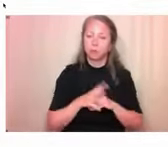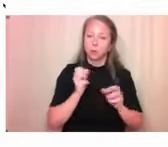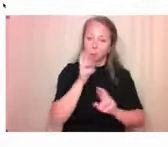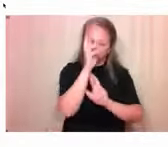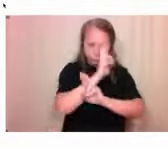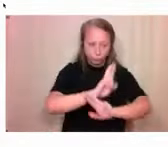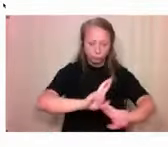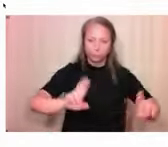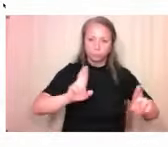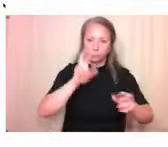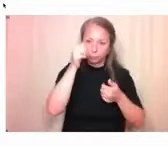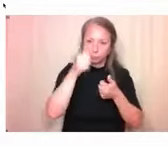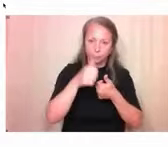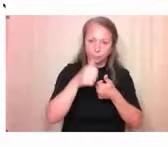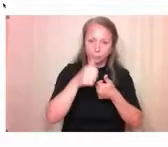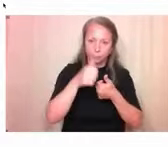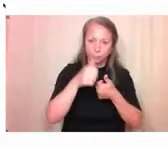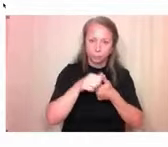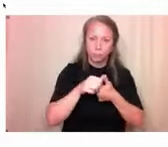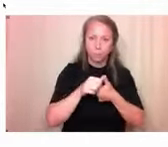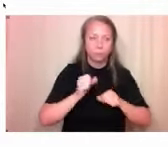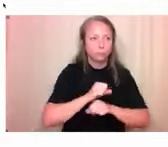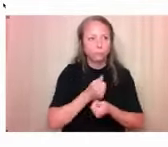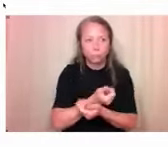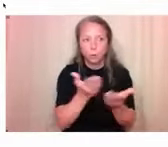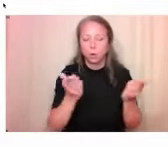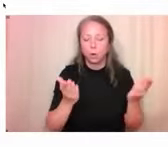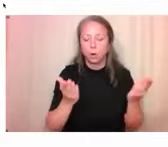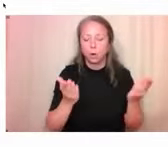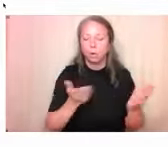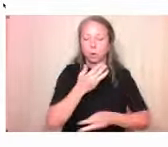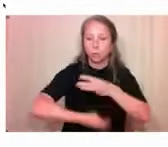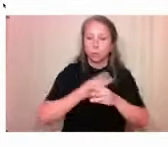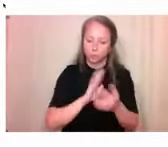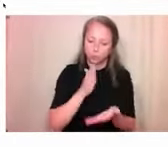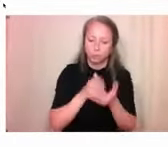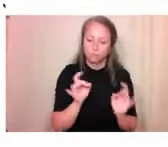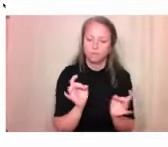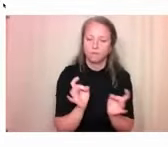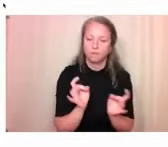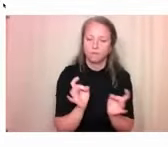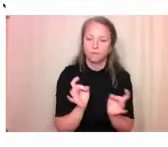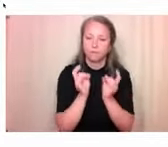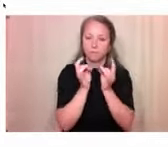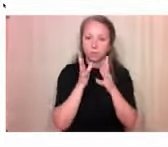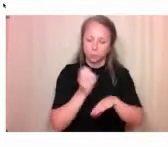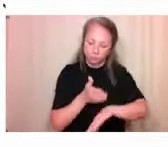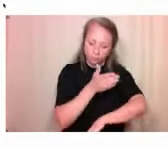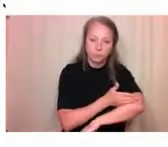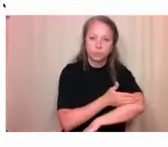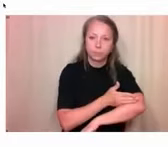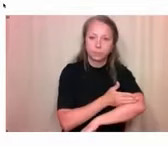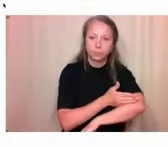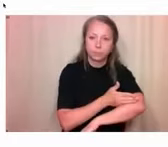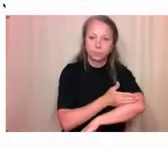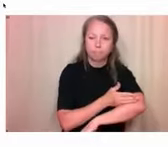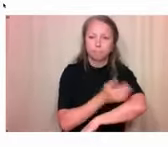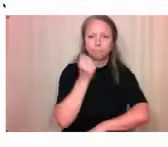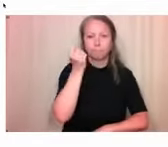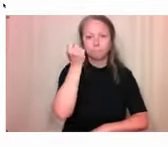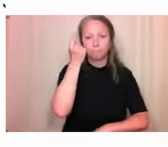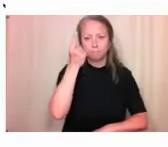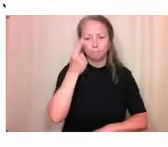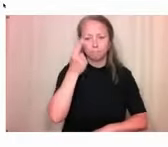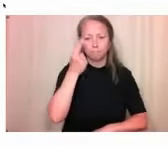and violence. We acknowledge the deep and powerful changes faced by all marginalized communities in Nova Scotia, Canada, and beyond.